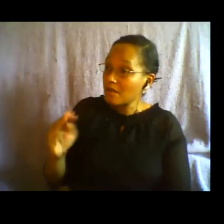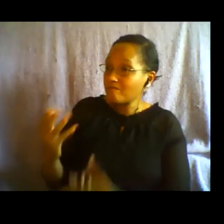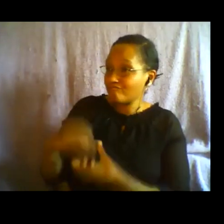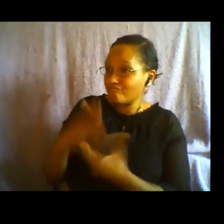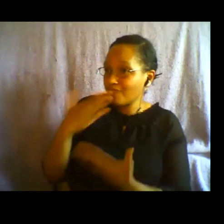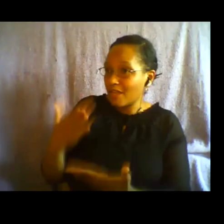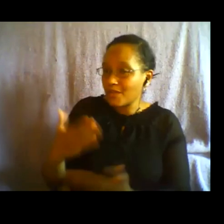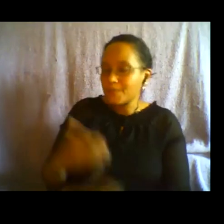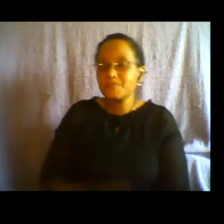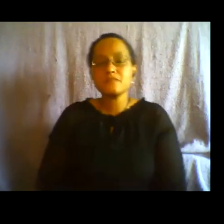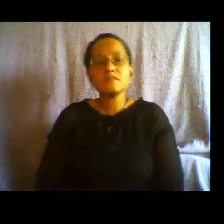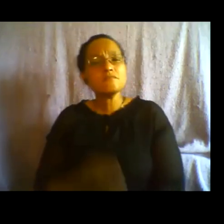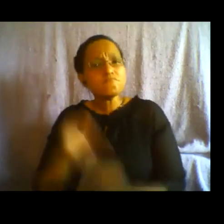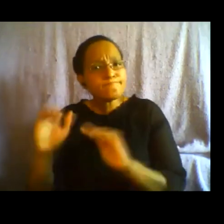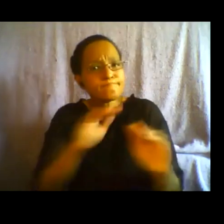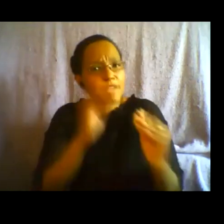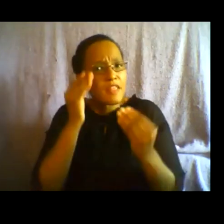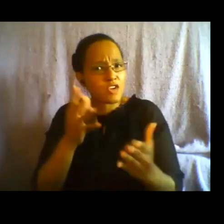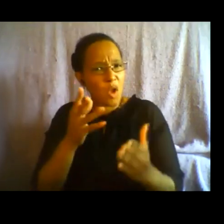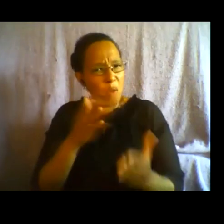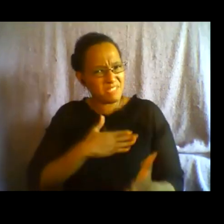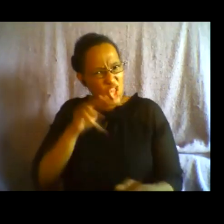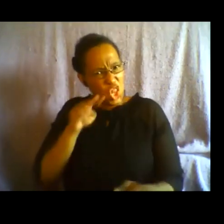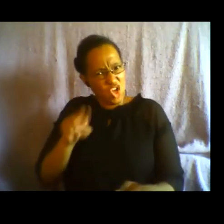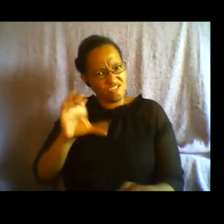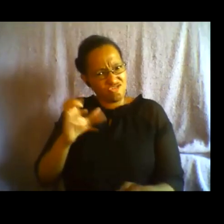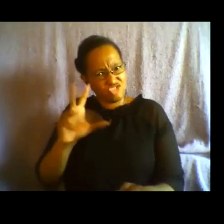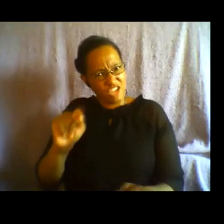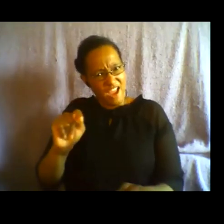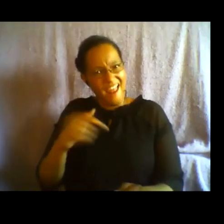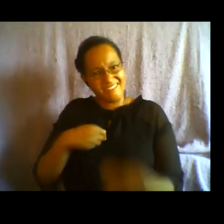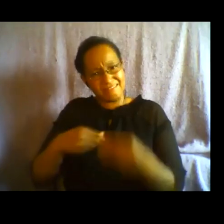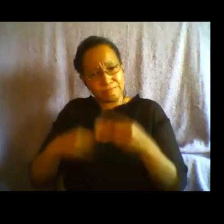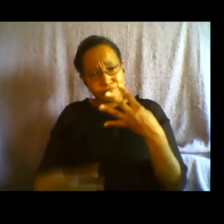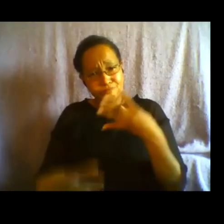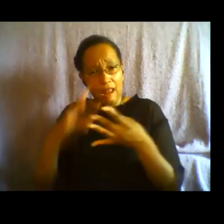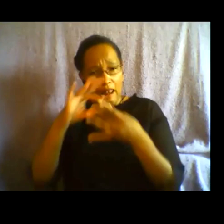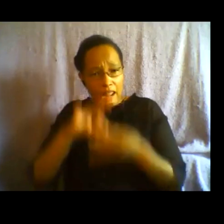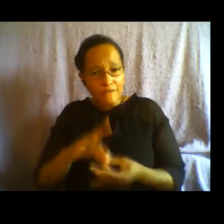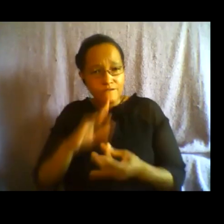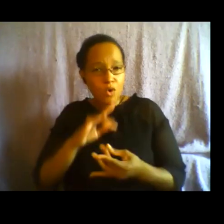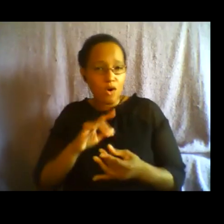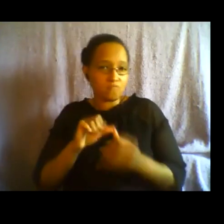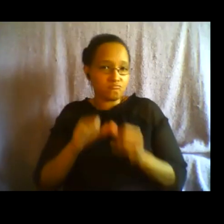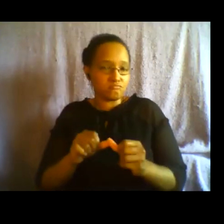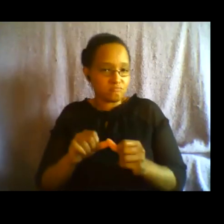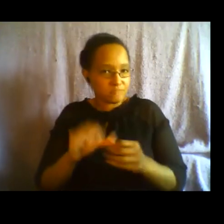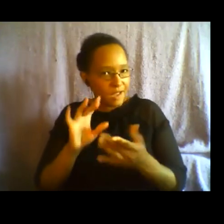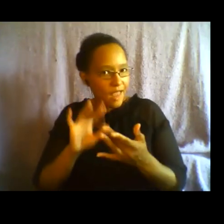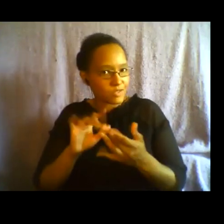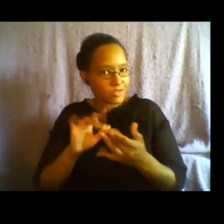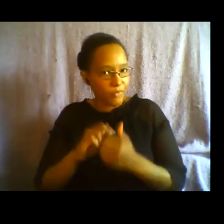um that there are links in the chat box for you to stay connected thank you for joining us this evening thank you to our panelists